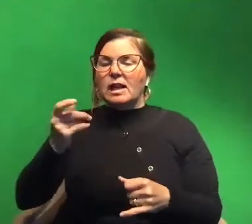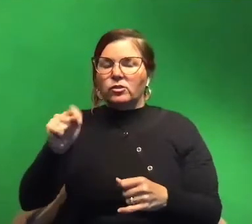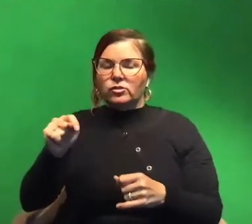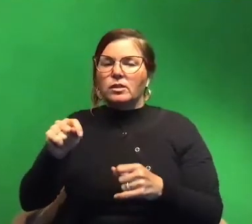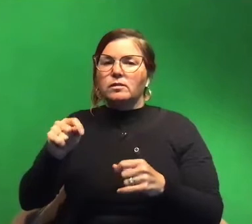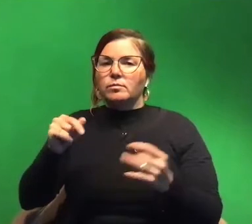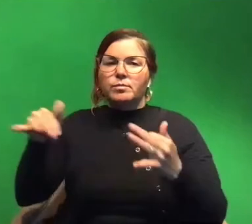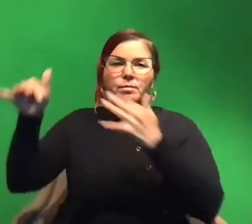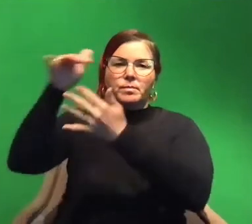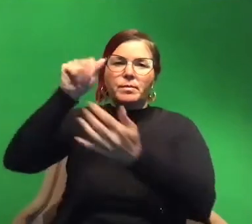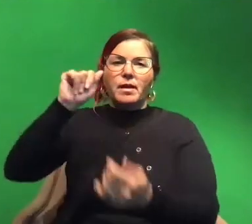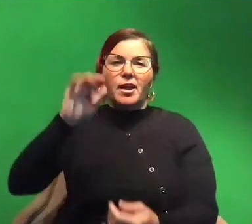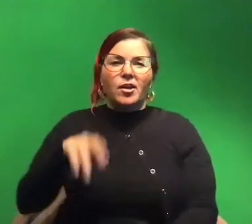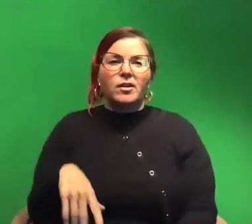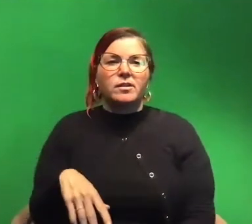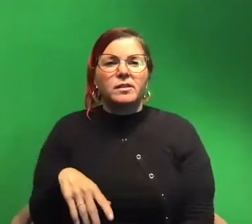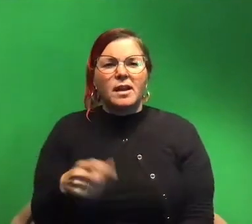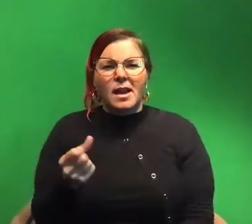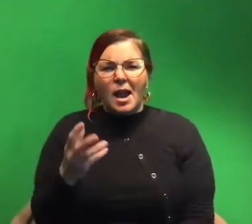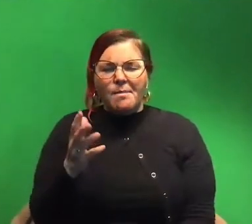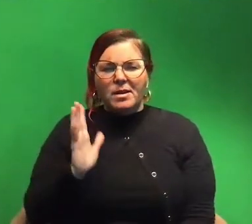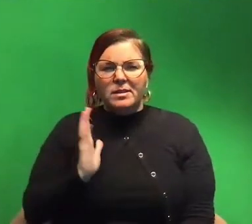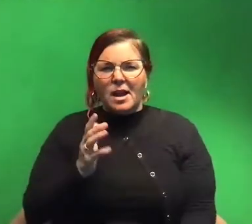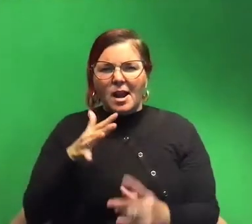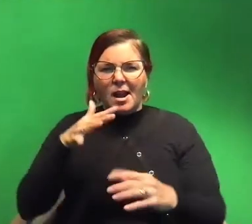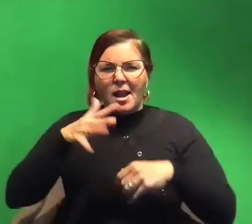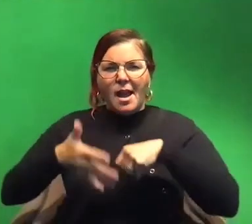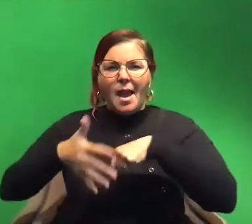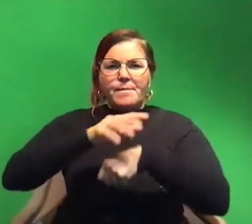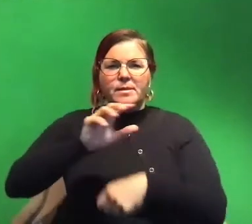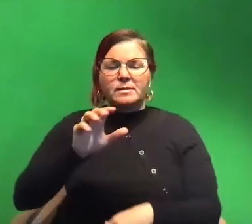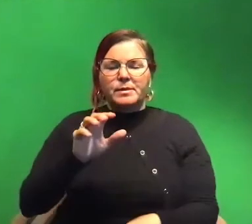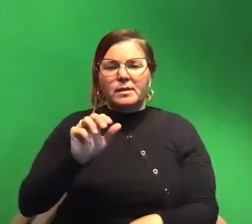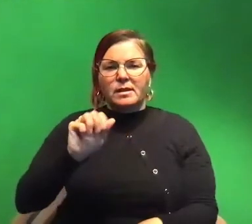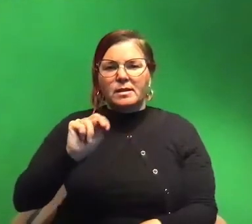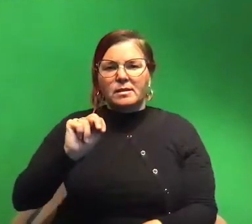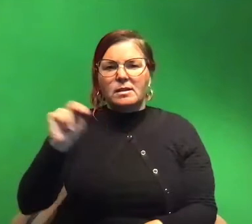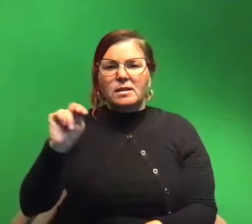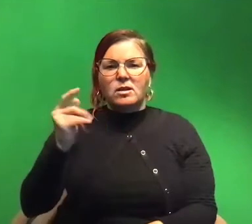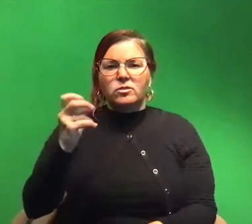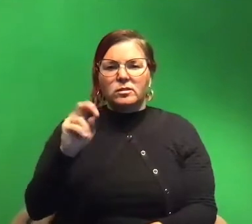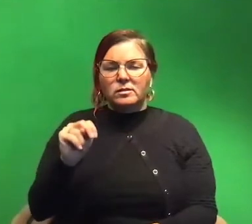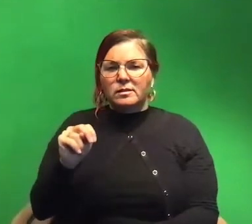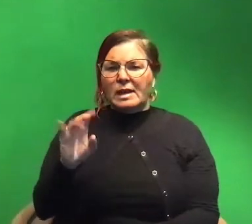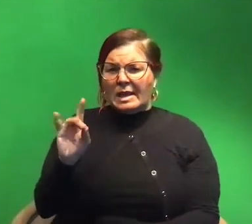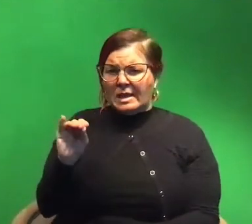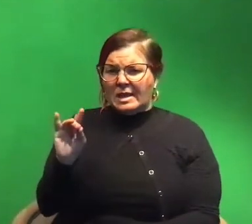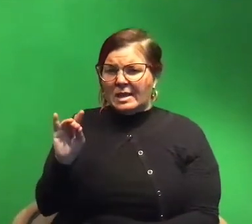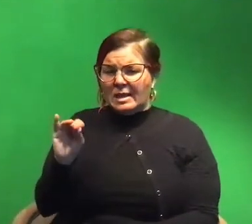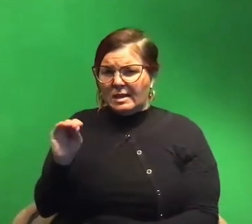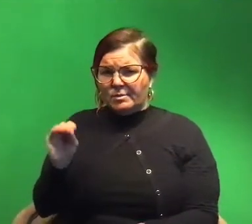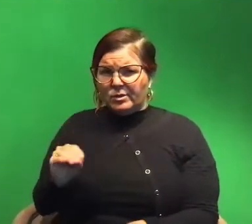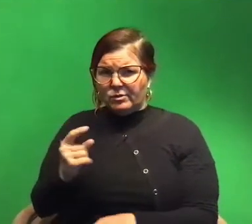the air and our how much of our atmosphere is nitrogen like 80% or something that's the number i had come to mind